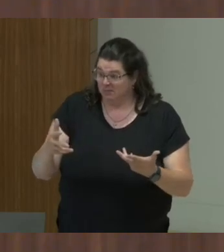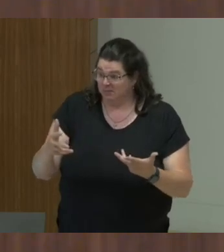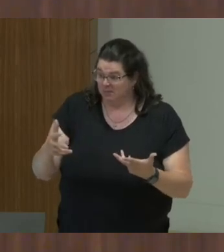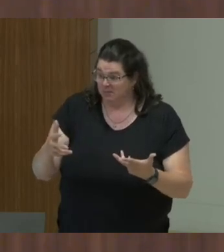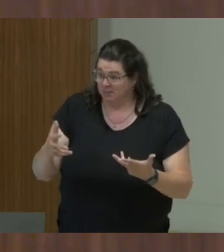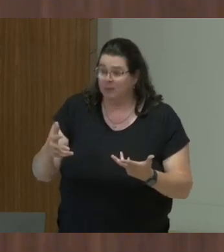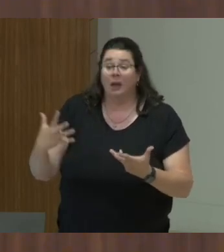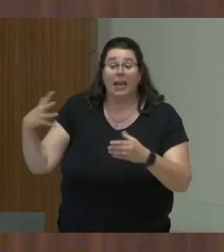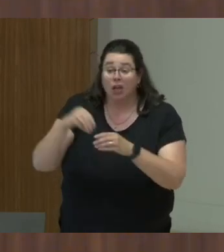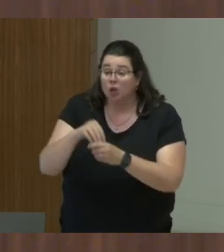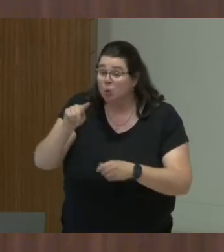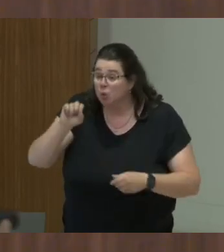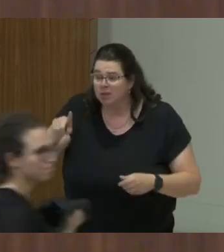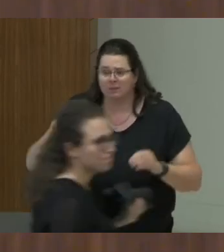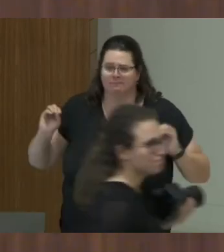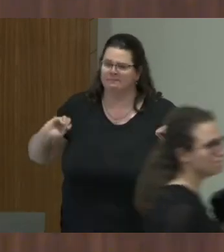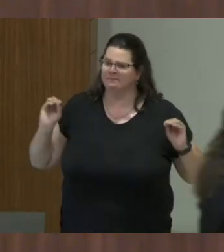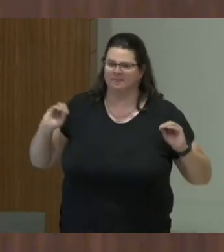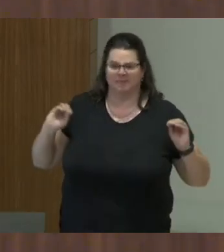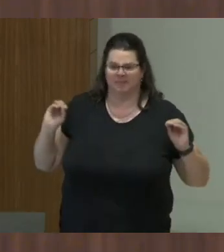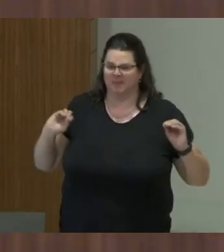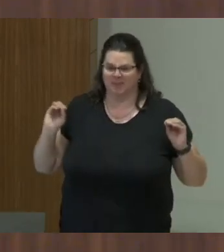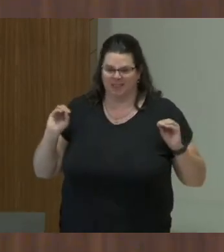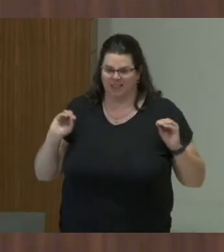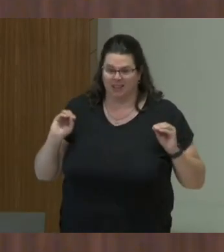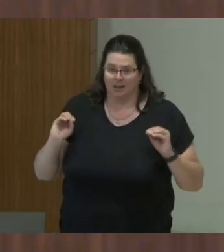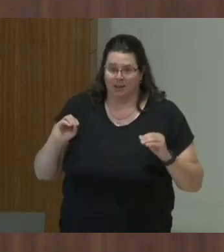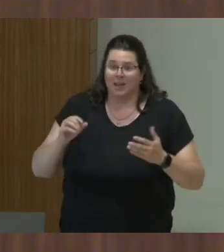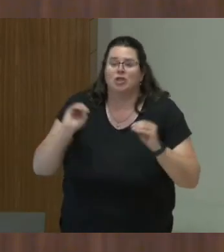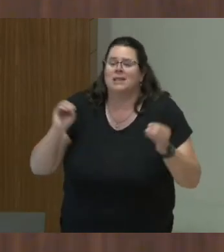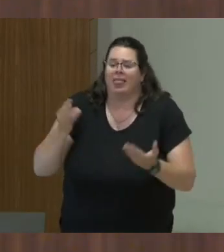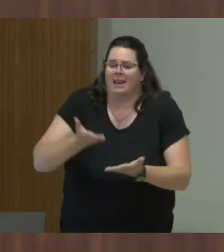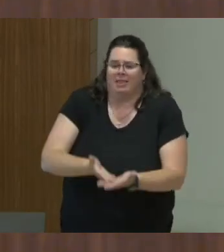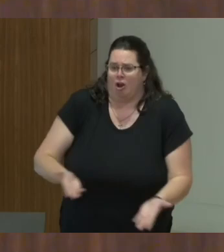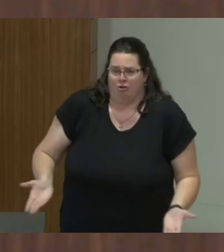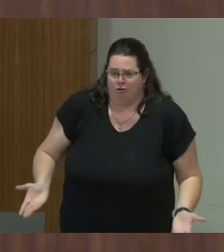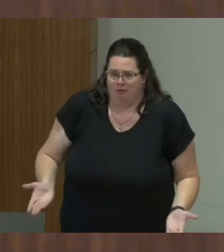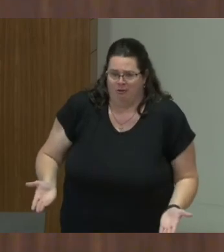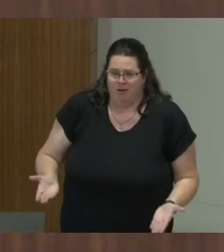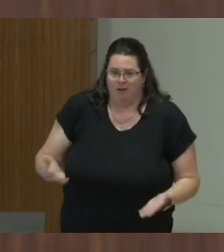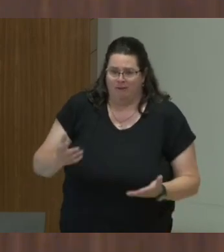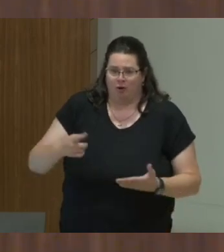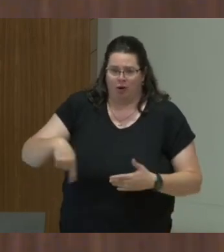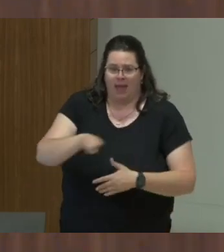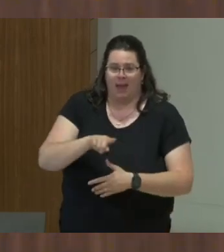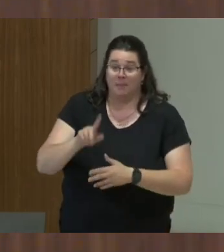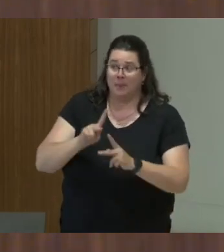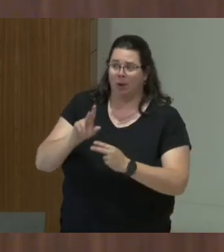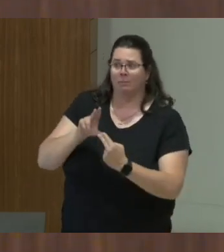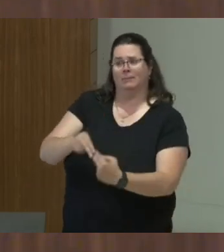providing services, and residential institutions. So, there's nothing more than these two provisions that we see.